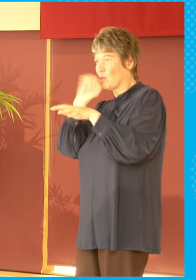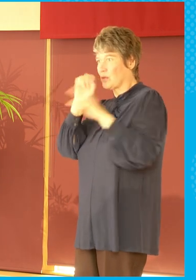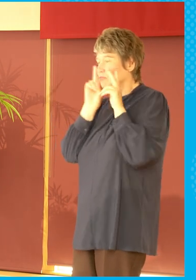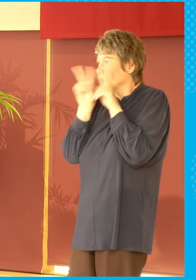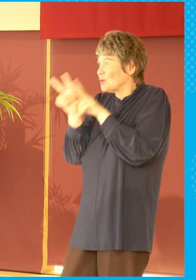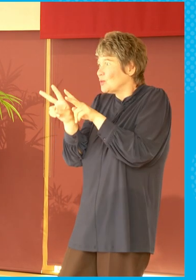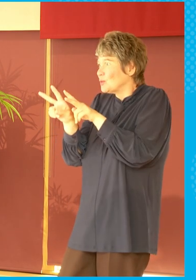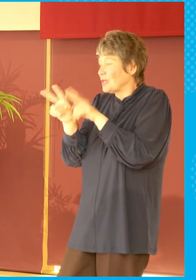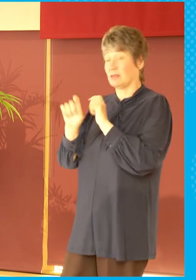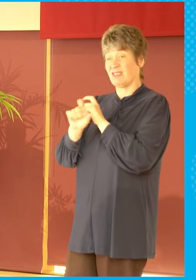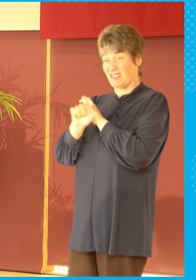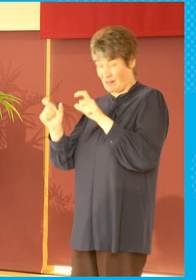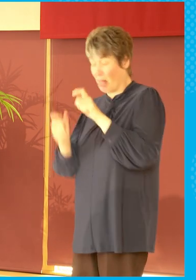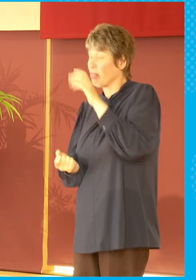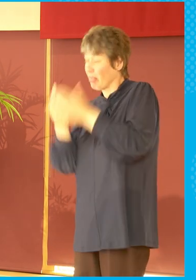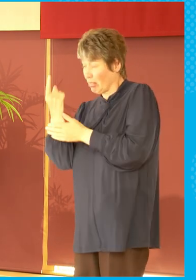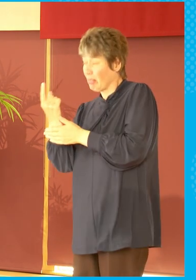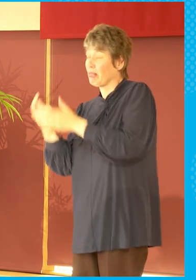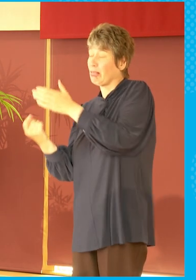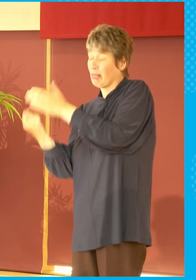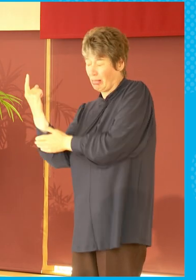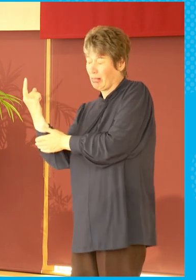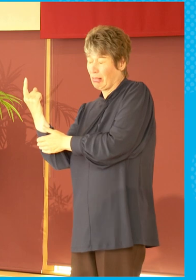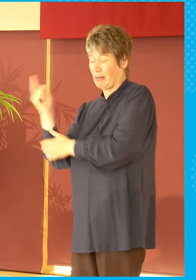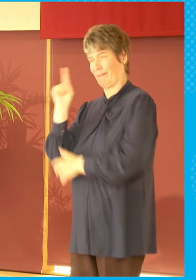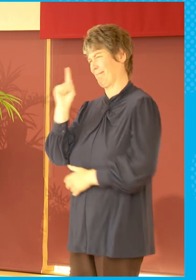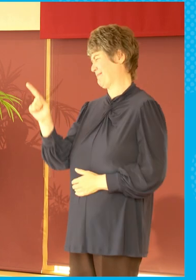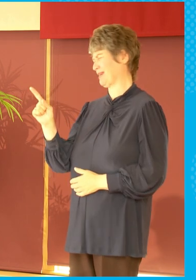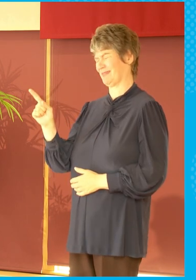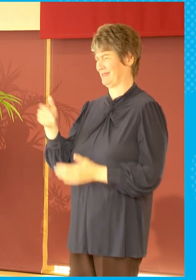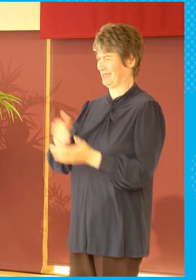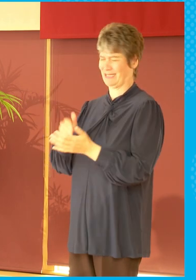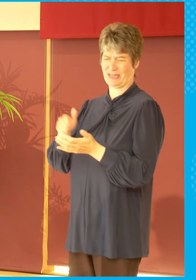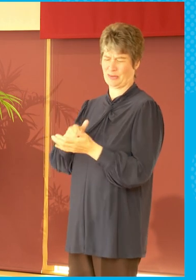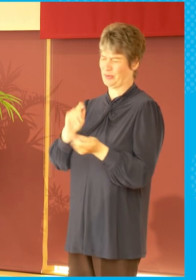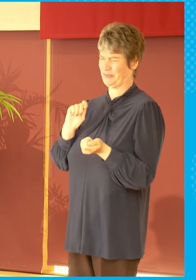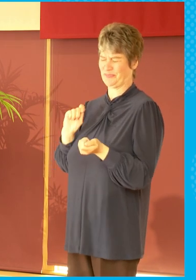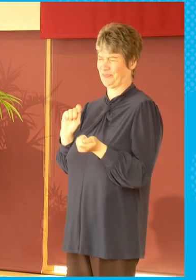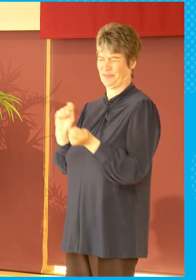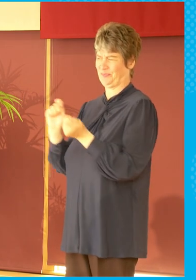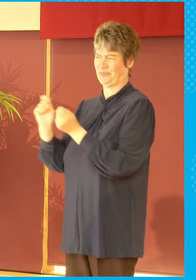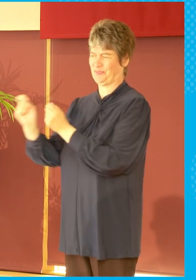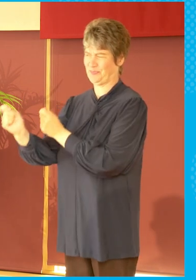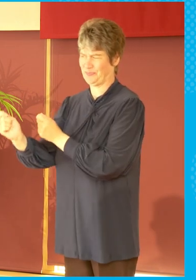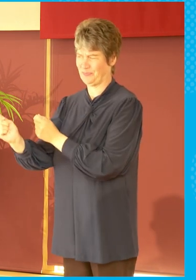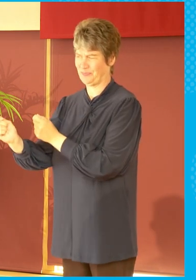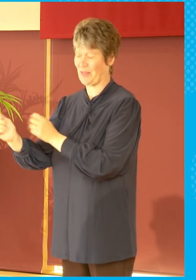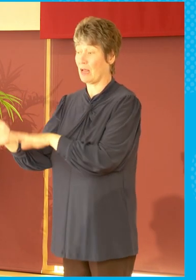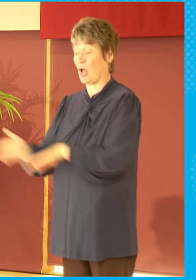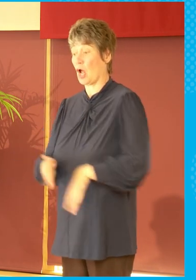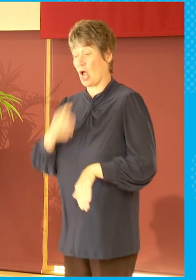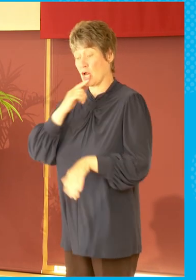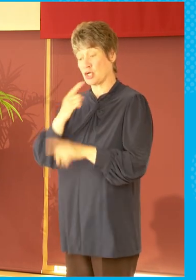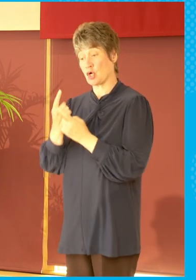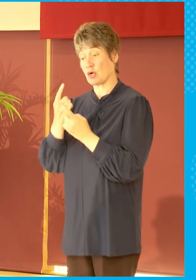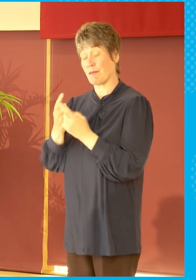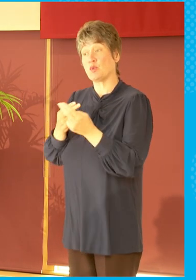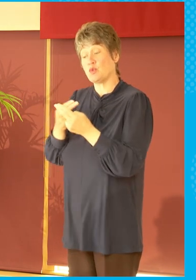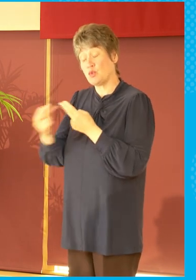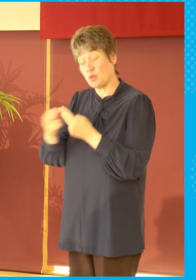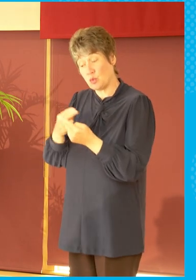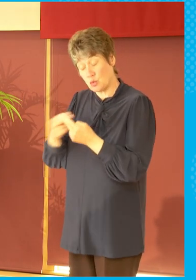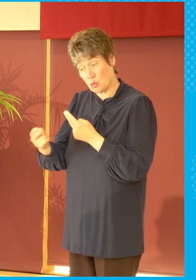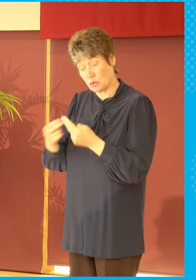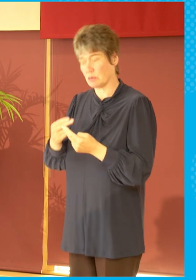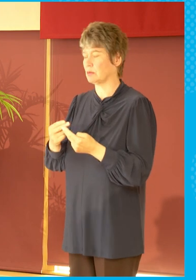you still get that. It's just, it is just changing now. Now, in terms of news, I think that in